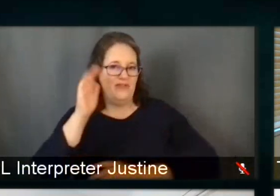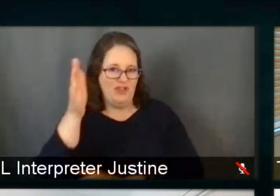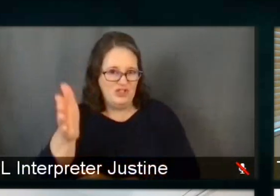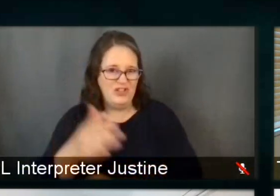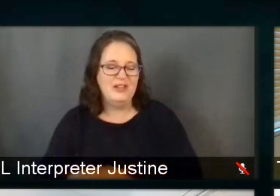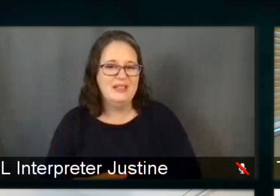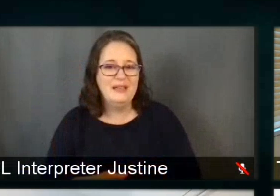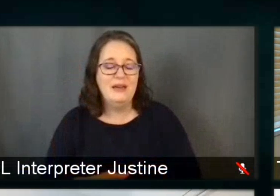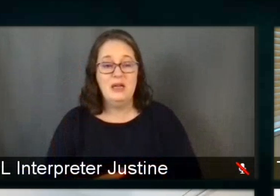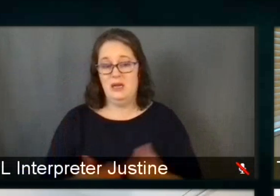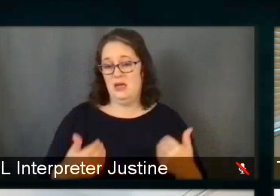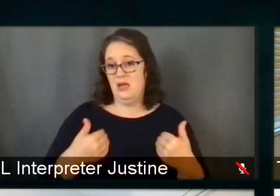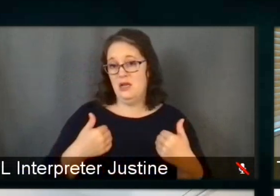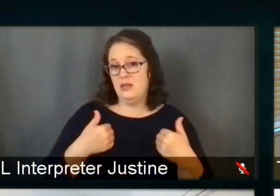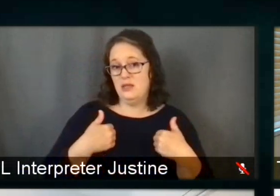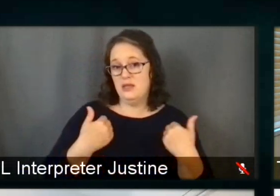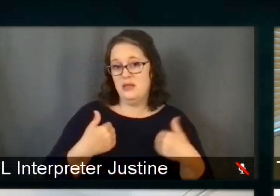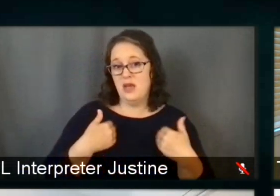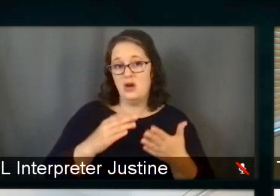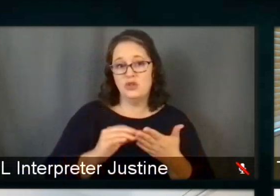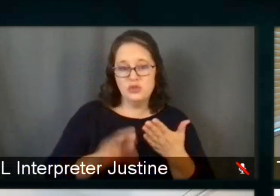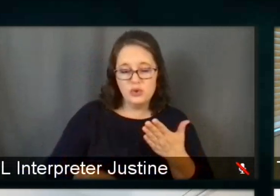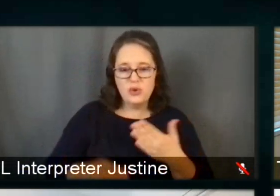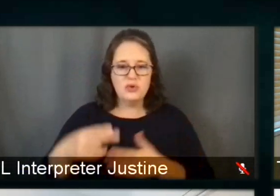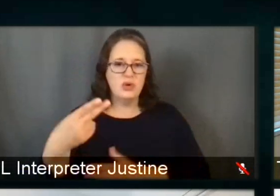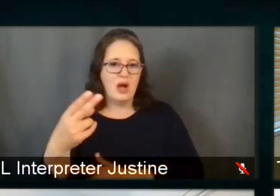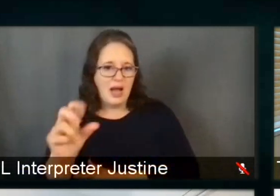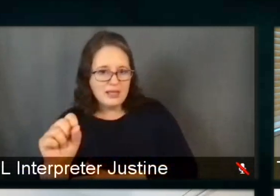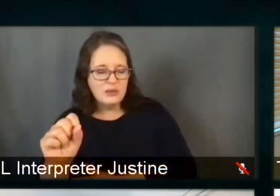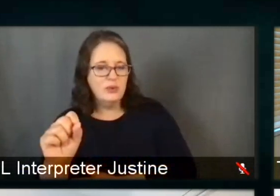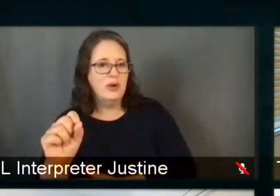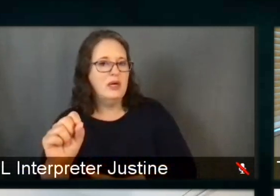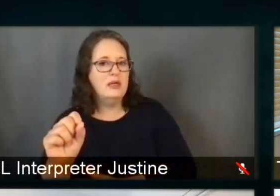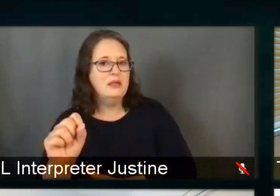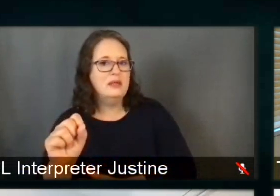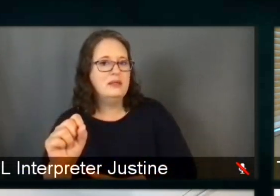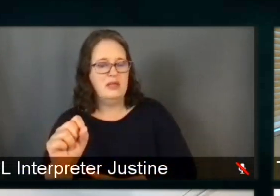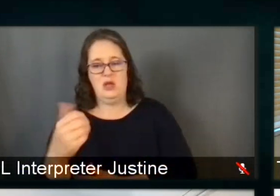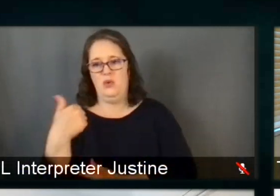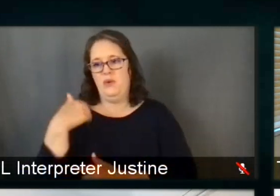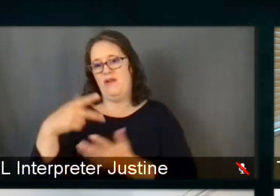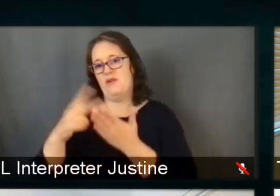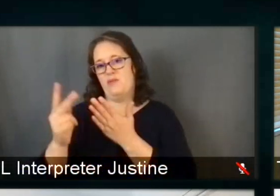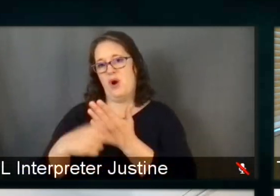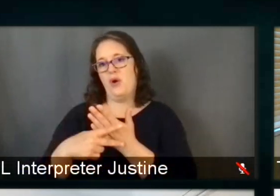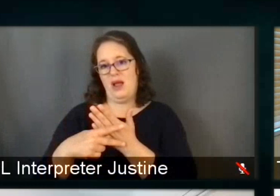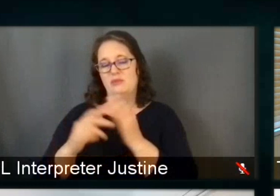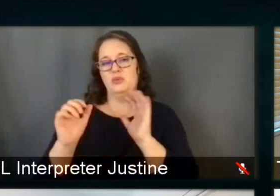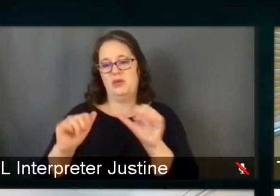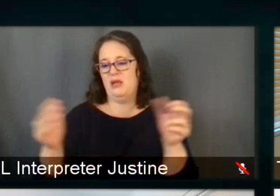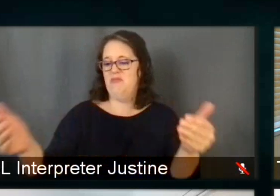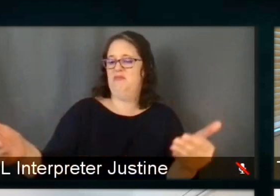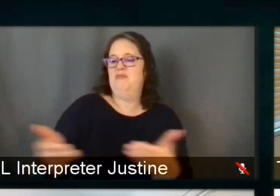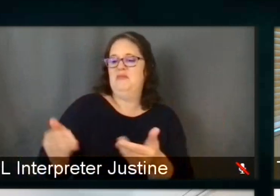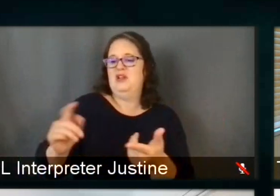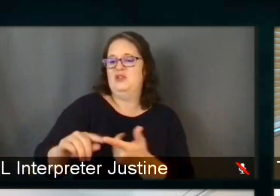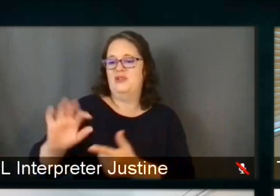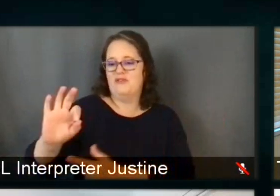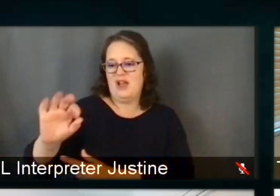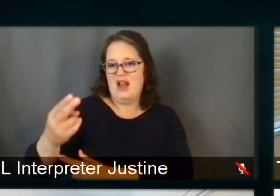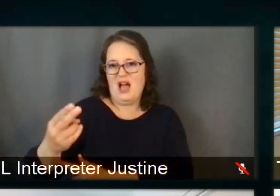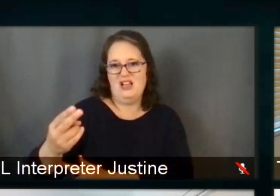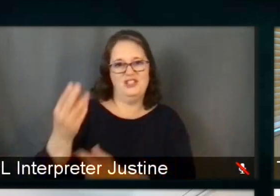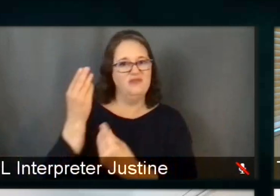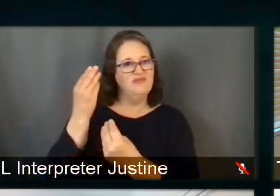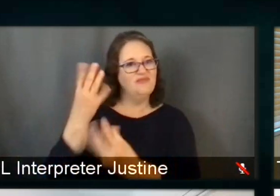students, the early high school students, we have some programs that just introduce them to Fred Hutch and what's going on here with the hopes